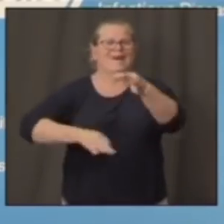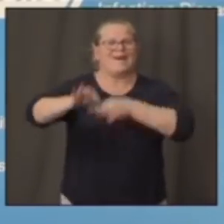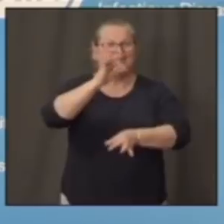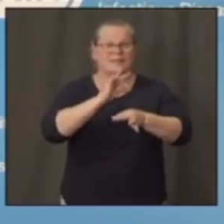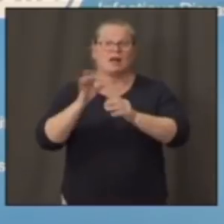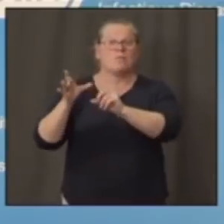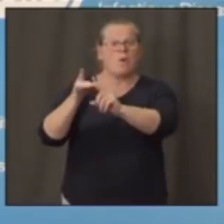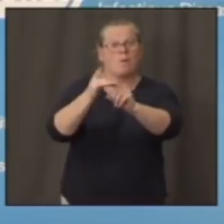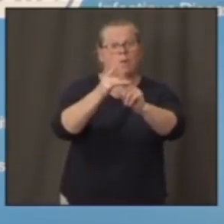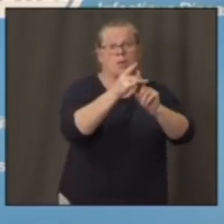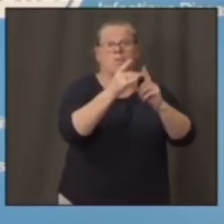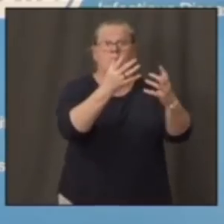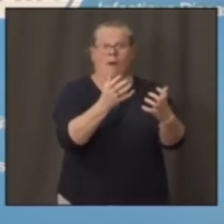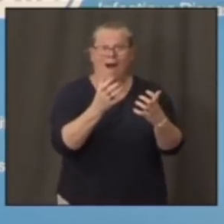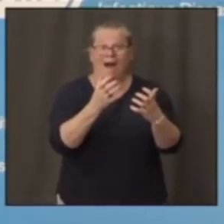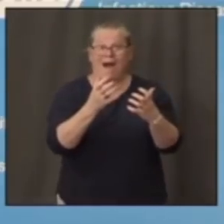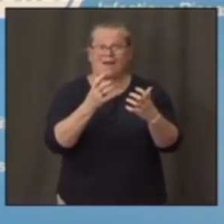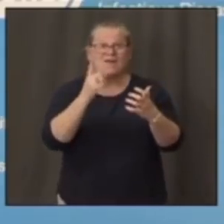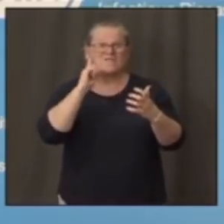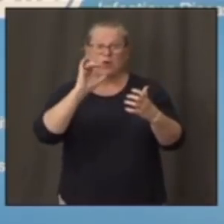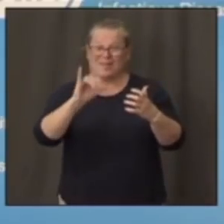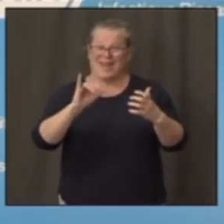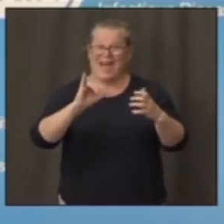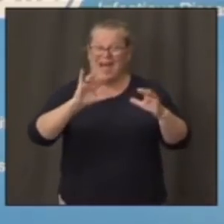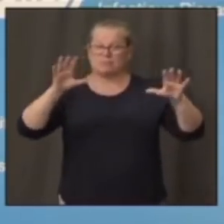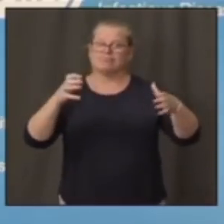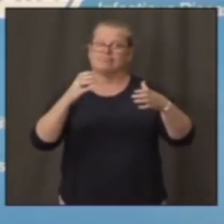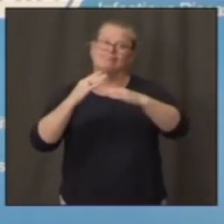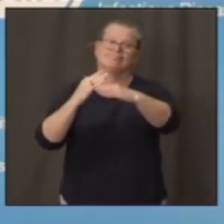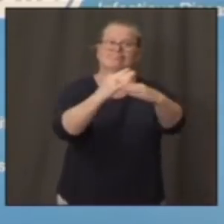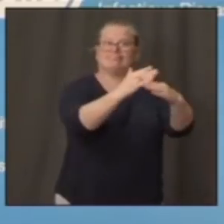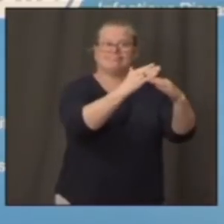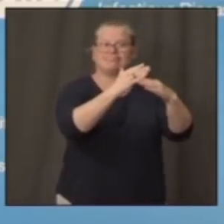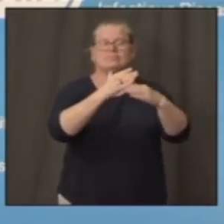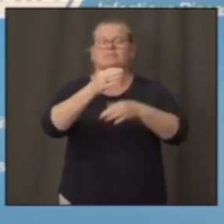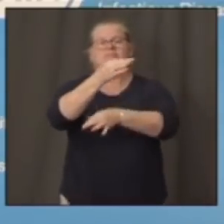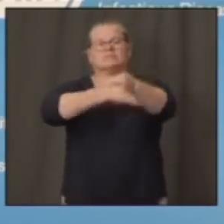get herd immunity. Avoiding infection is what you want to do.